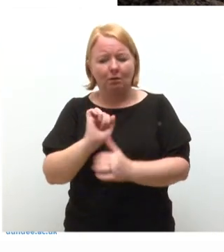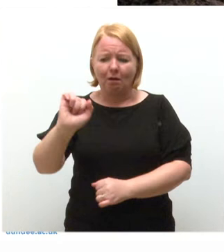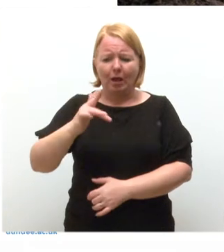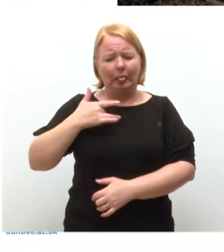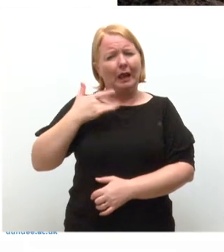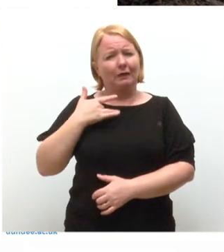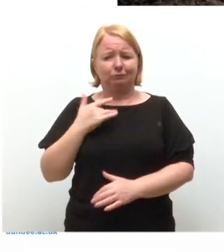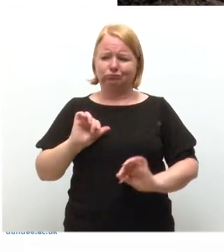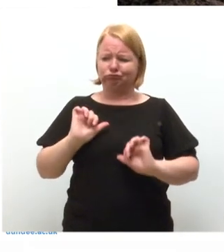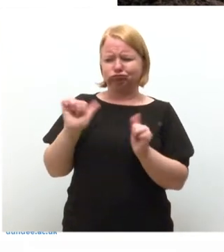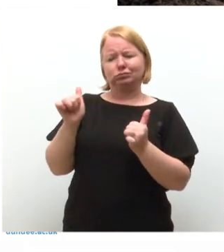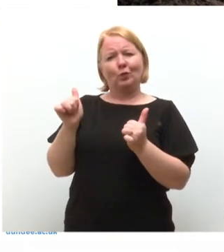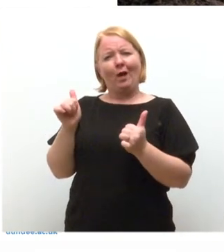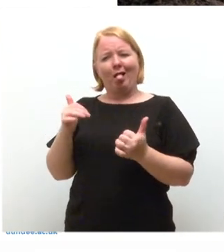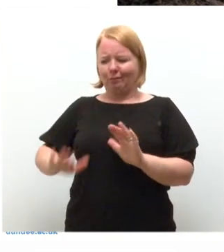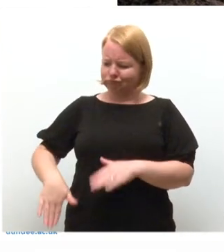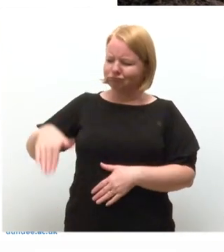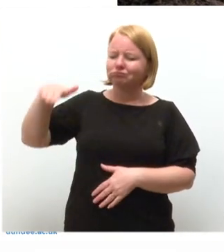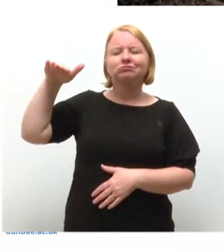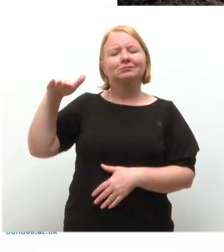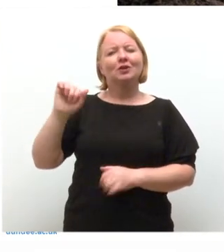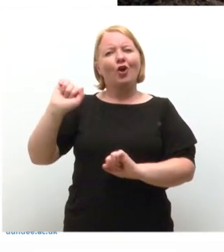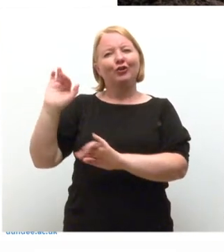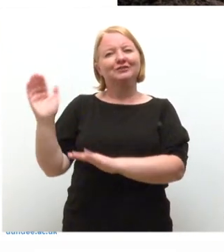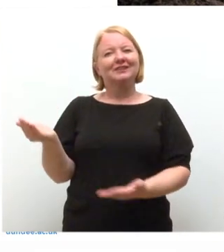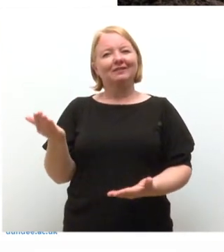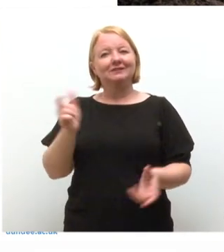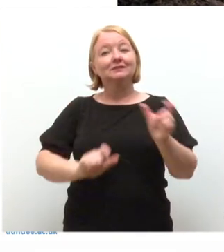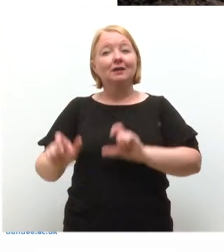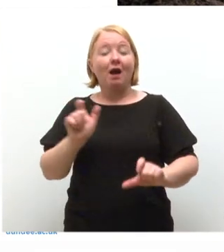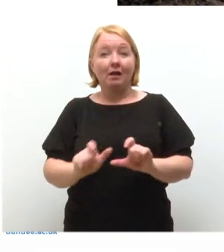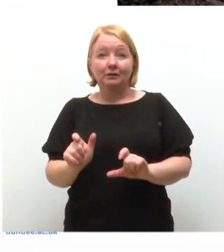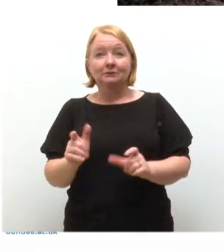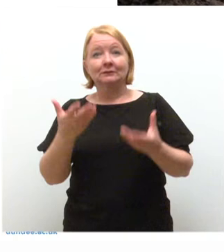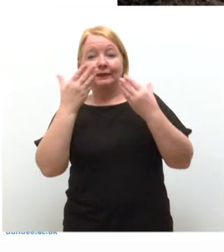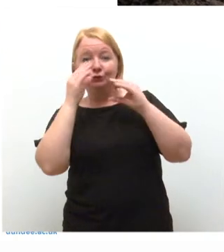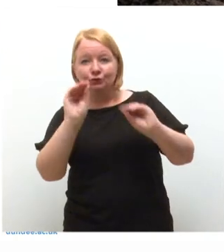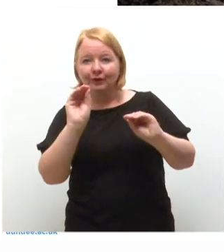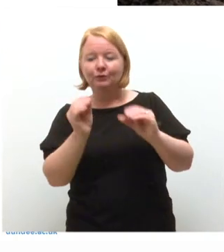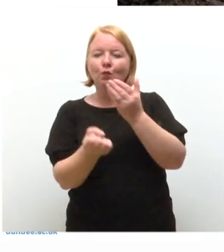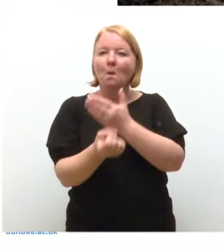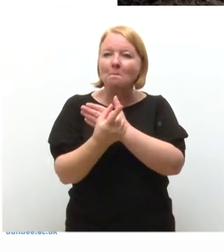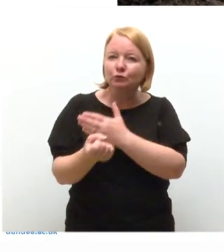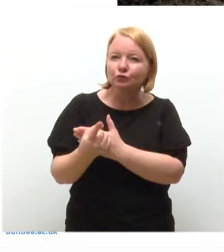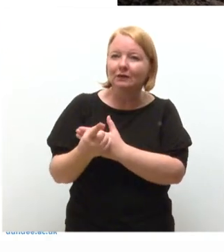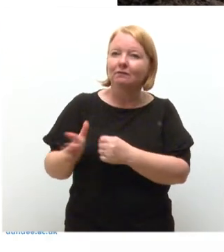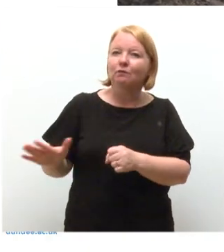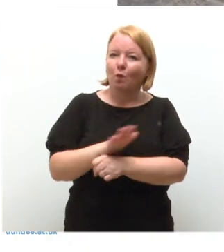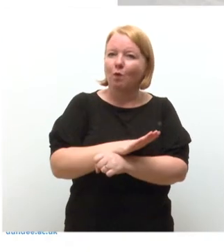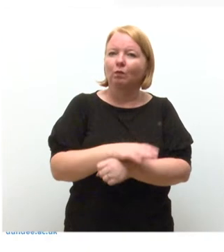well lived, in the service of science, education, and opportunities for all.